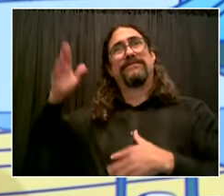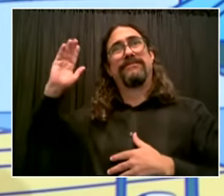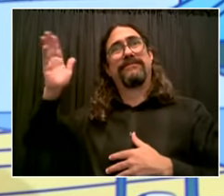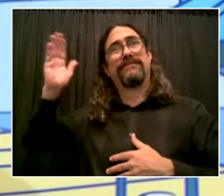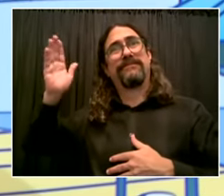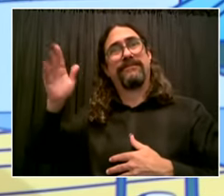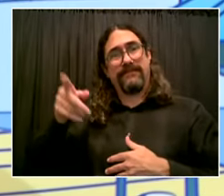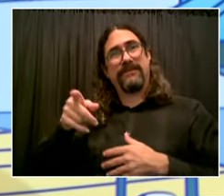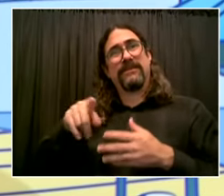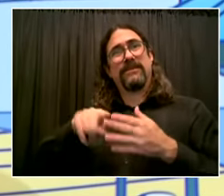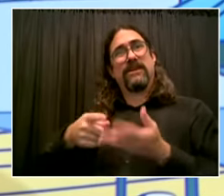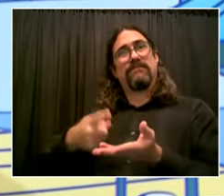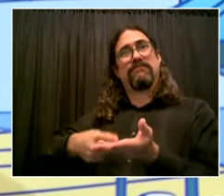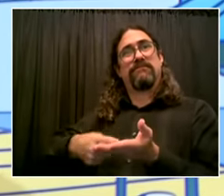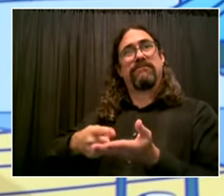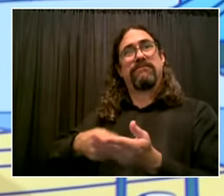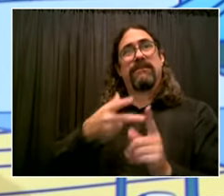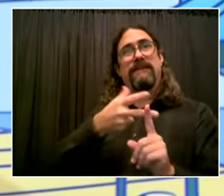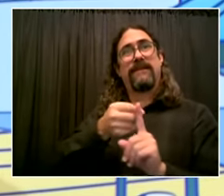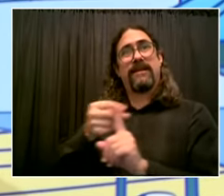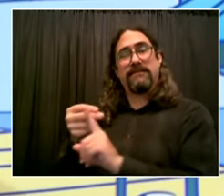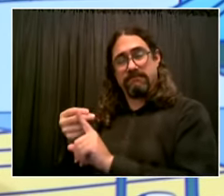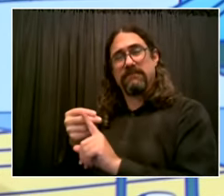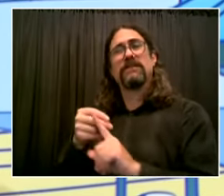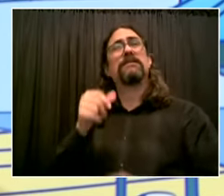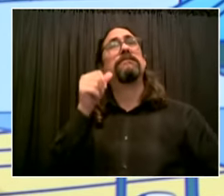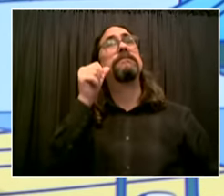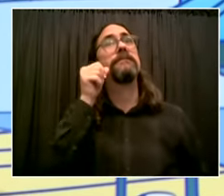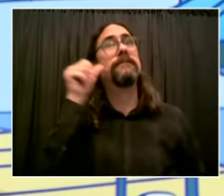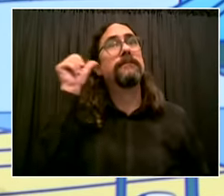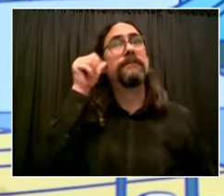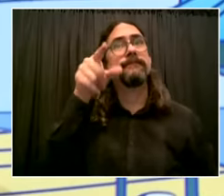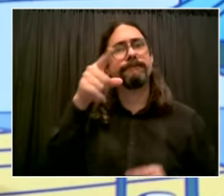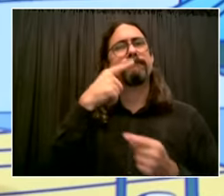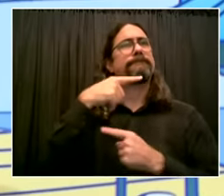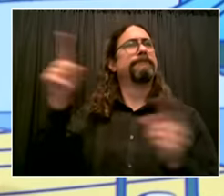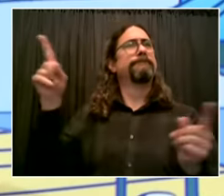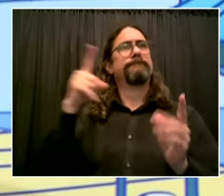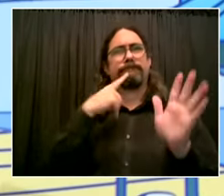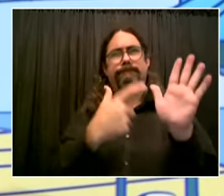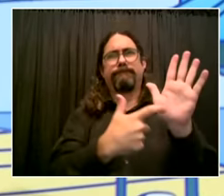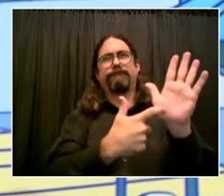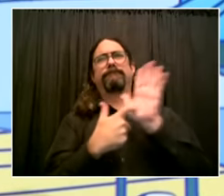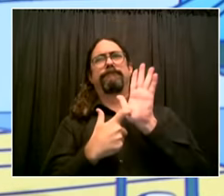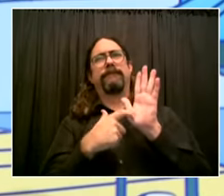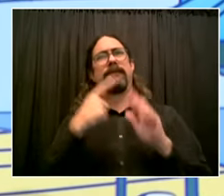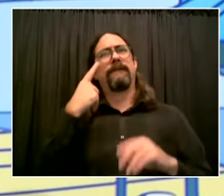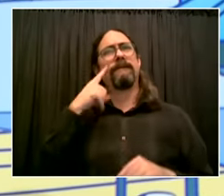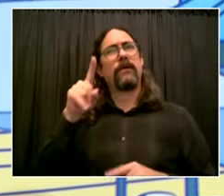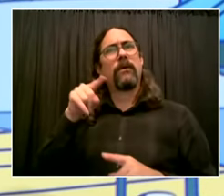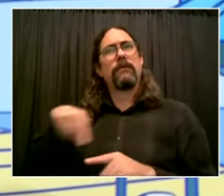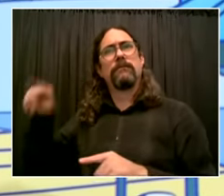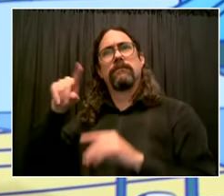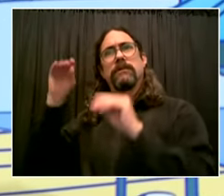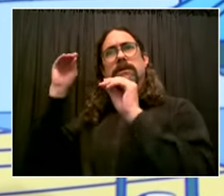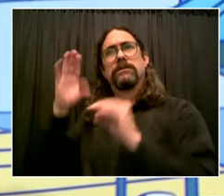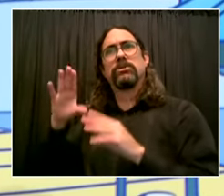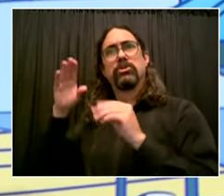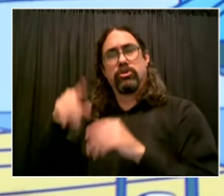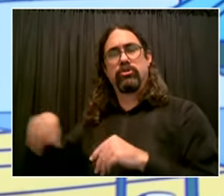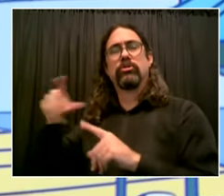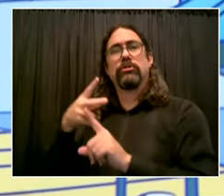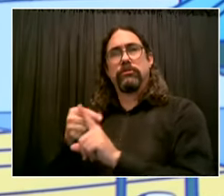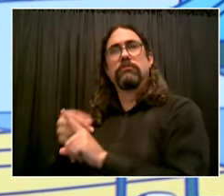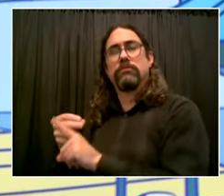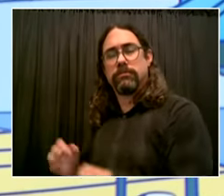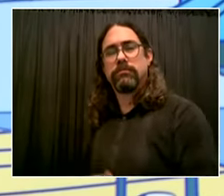obviously has a lot of contact with the public is still less than 50 percent vaccinated uh so my question is what steps